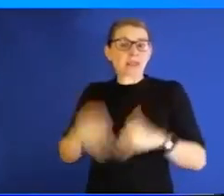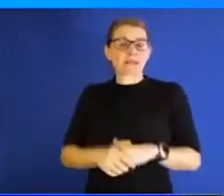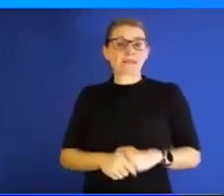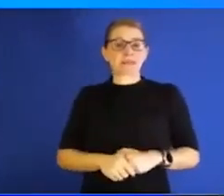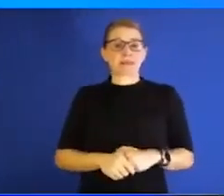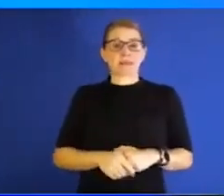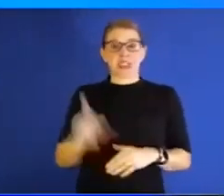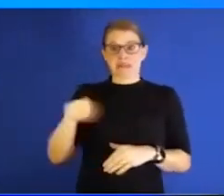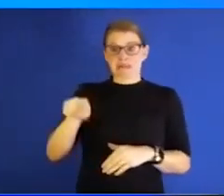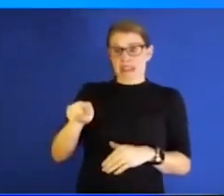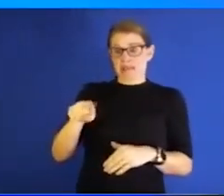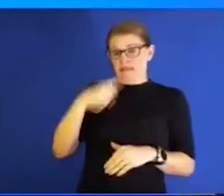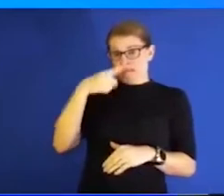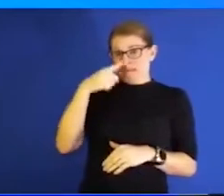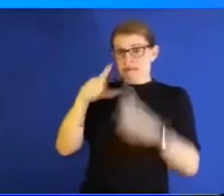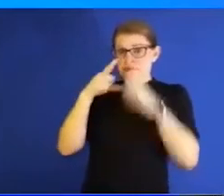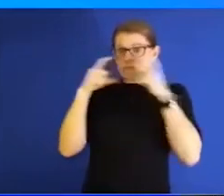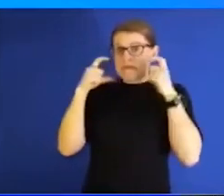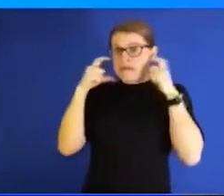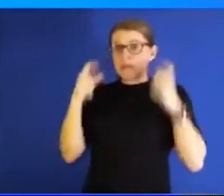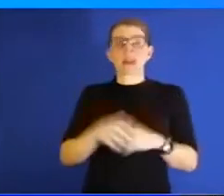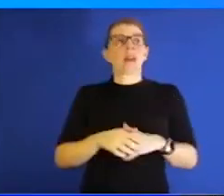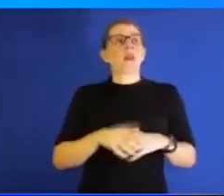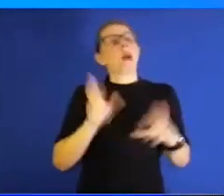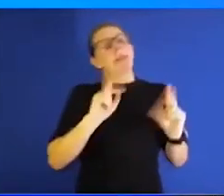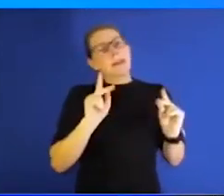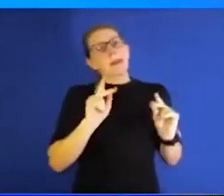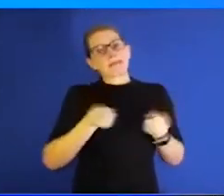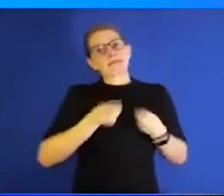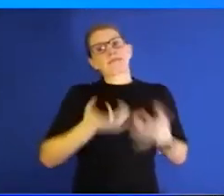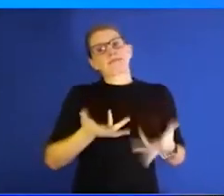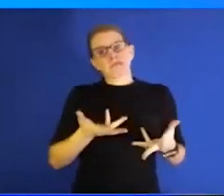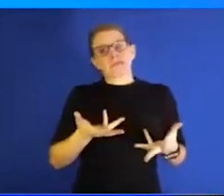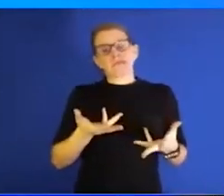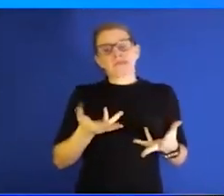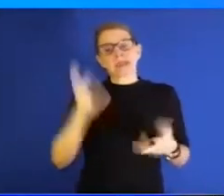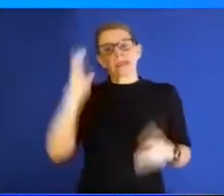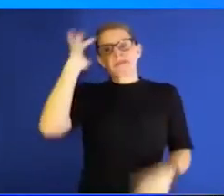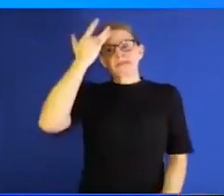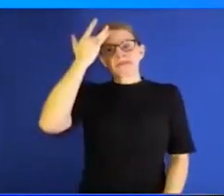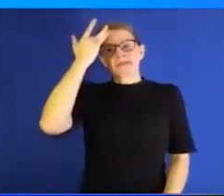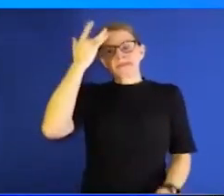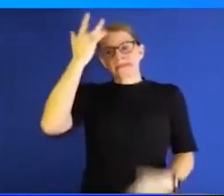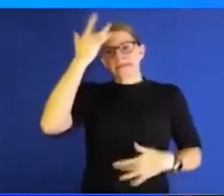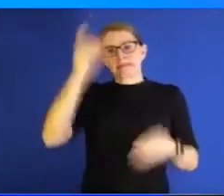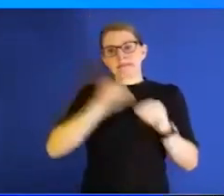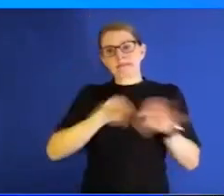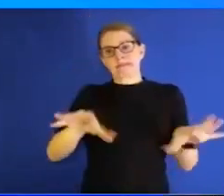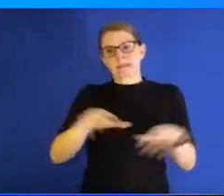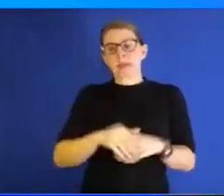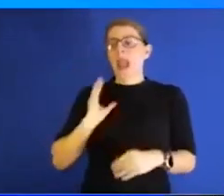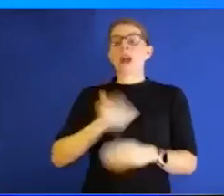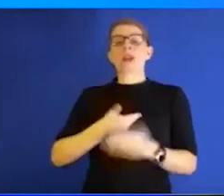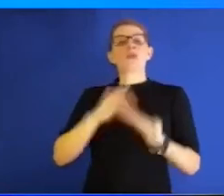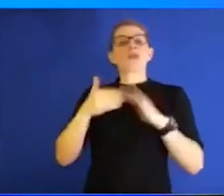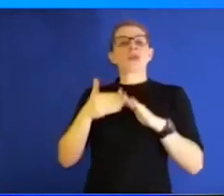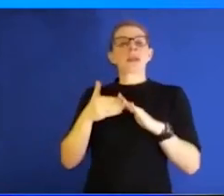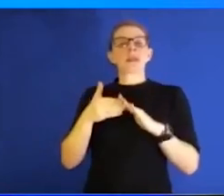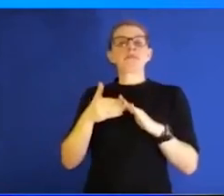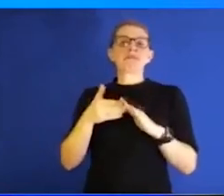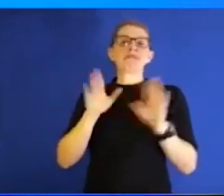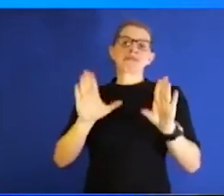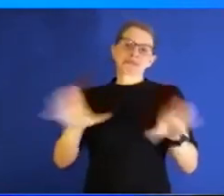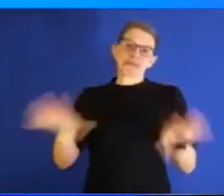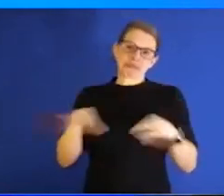certainly everybody's getting tired of the pandemic, you know, that they've, I would say our community has been great about accepting the fact that we can keep each other